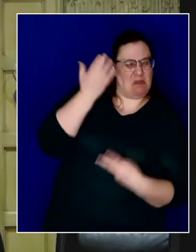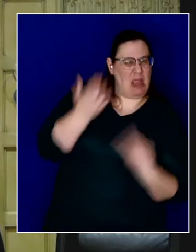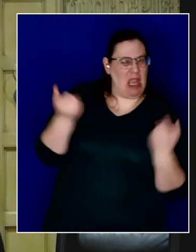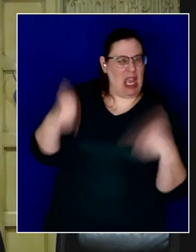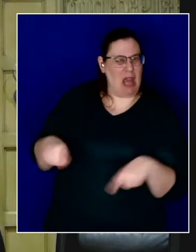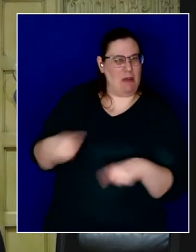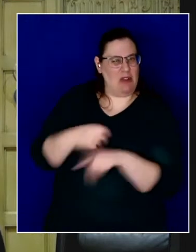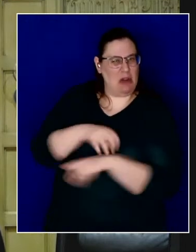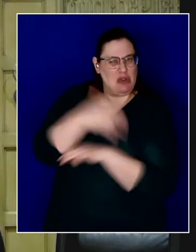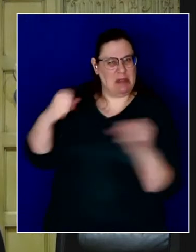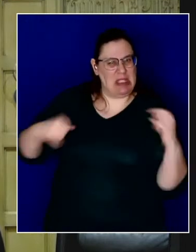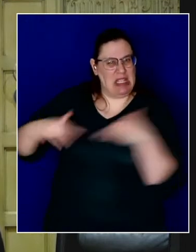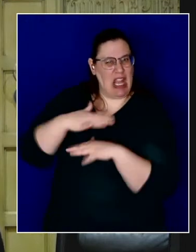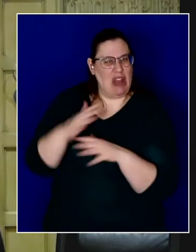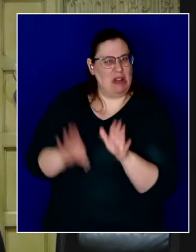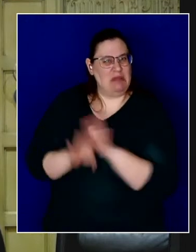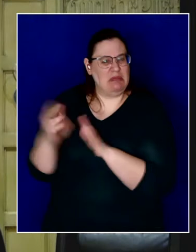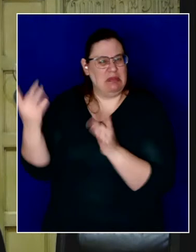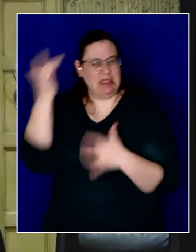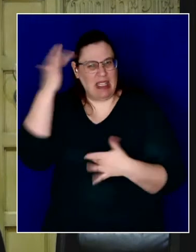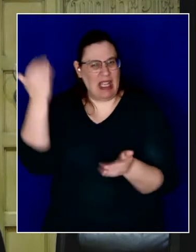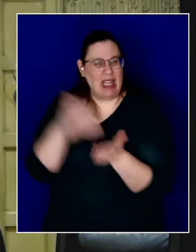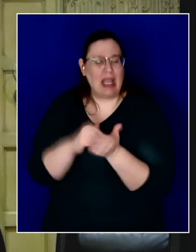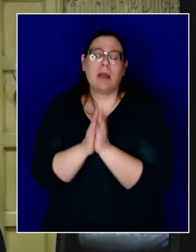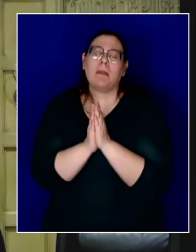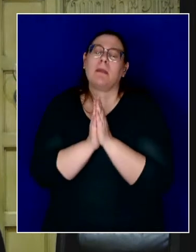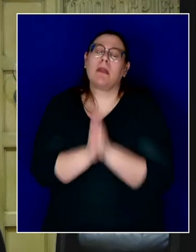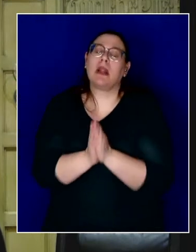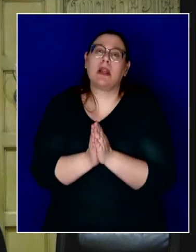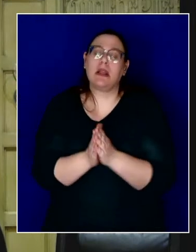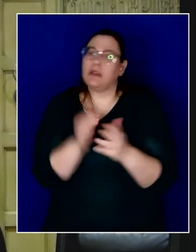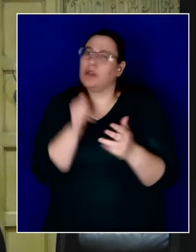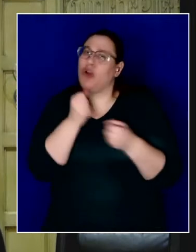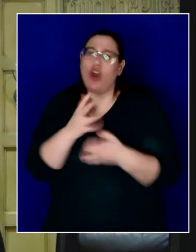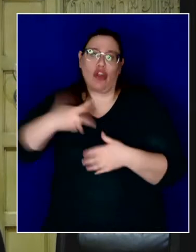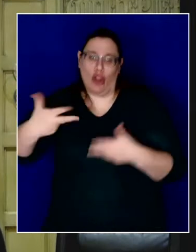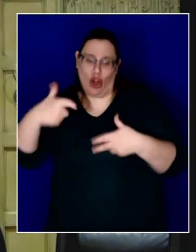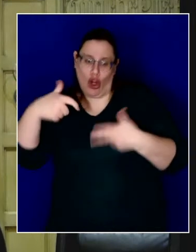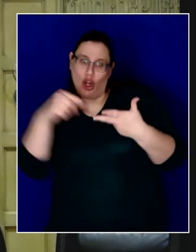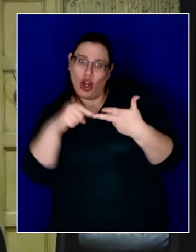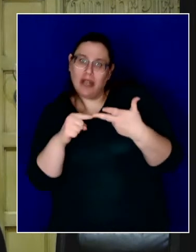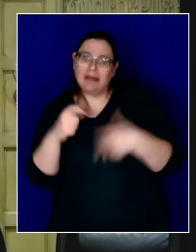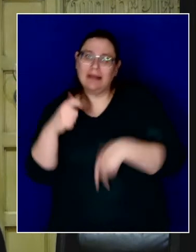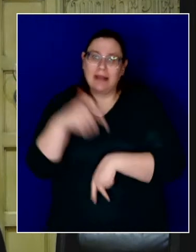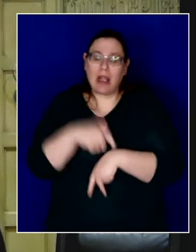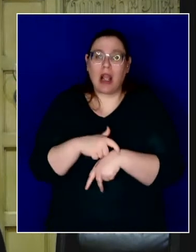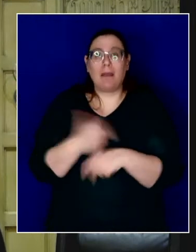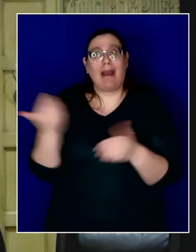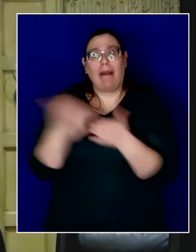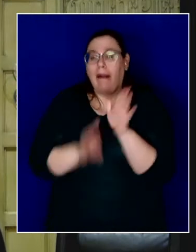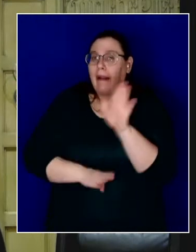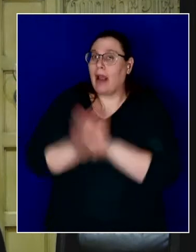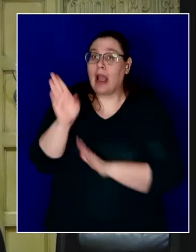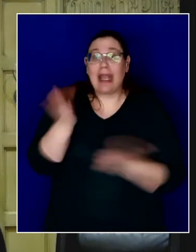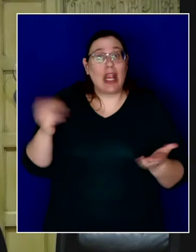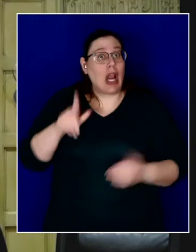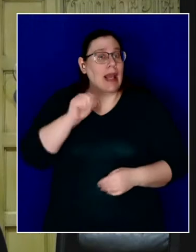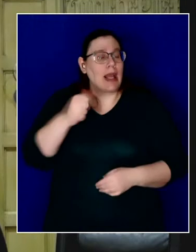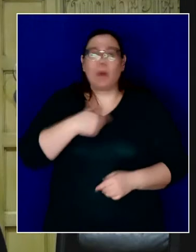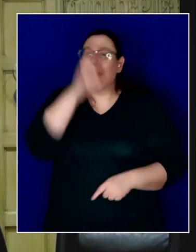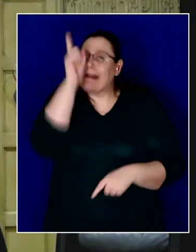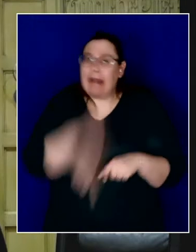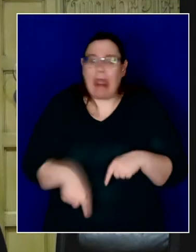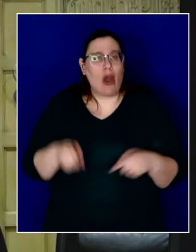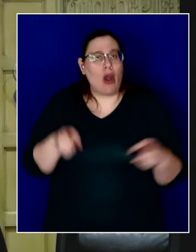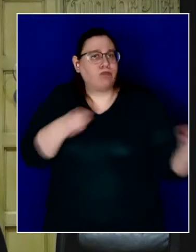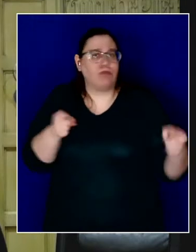do not let us have a third surge that we simply cannot take here in Los Angeles as a